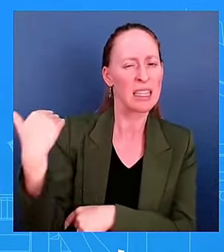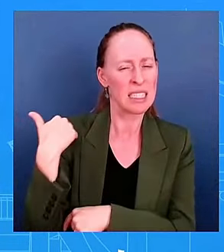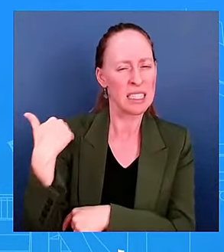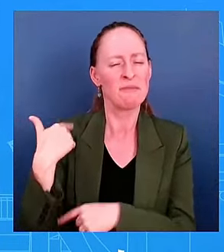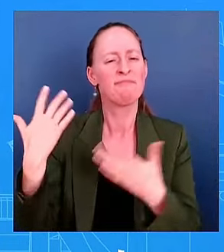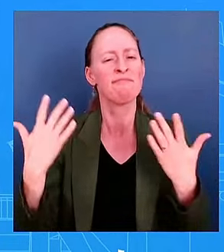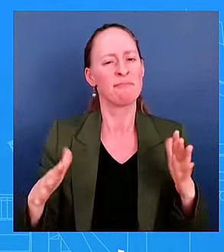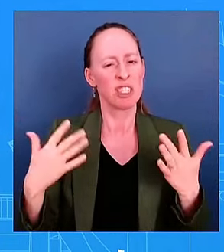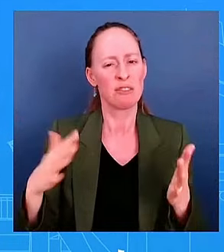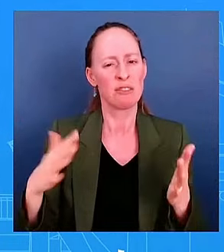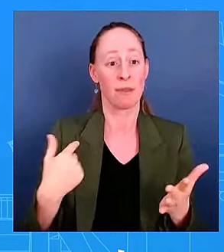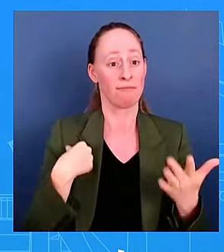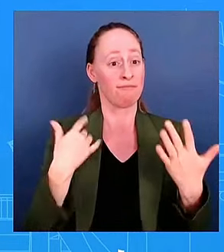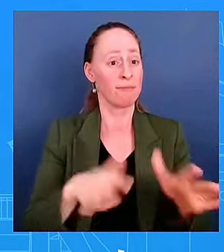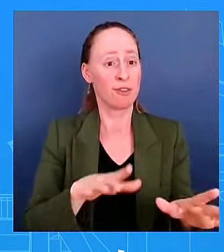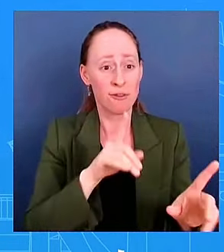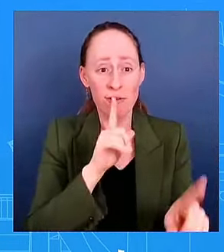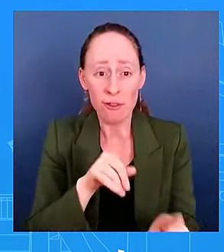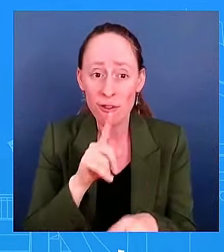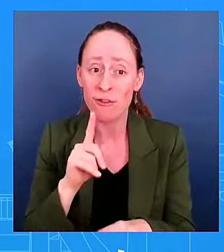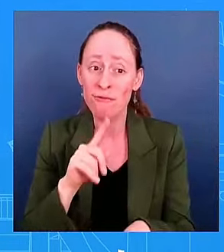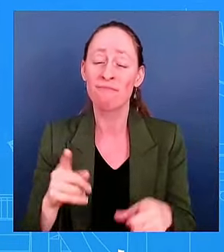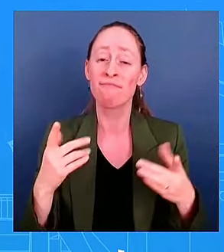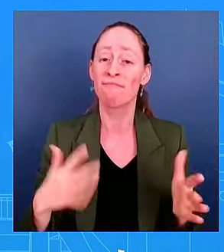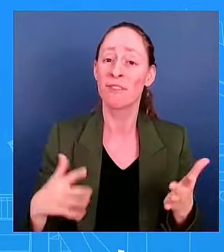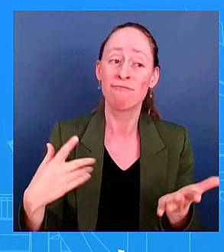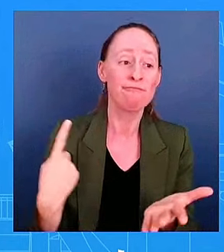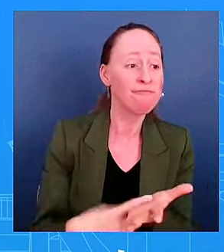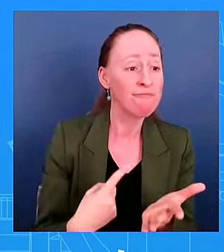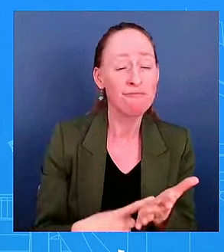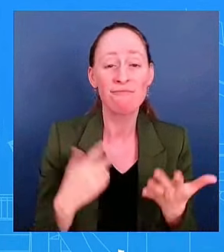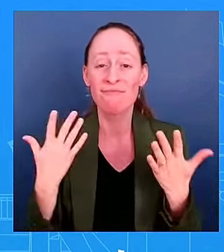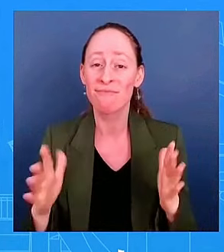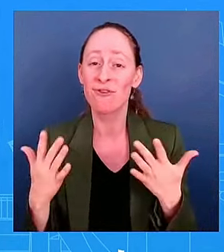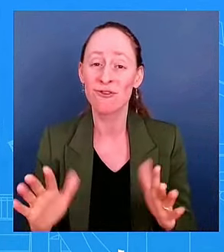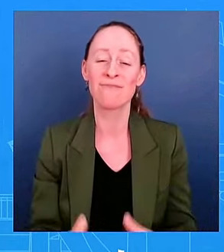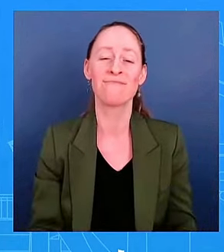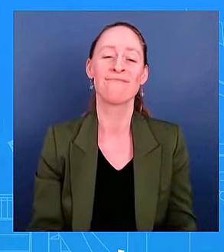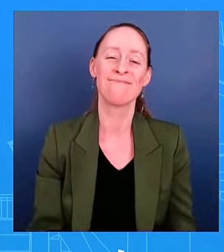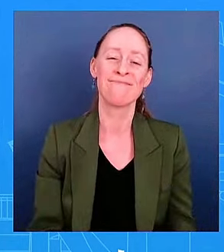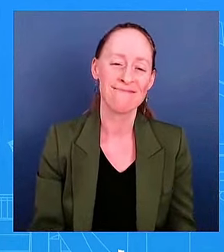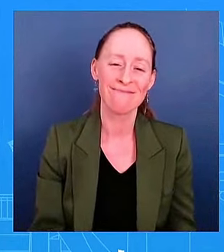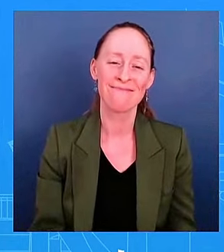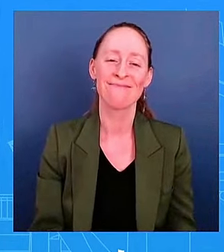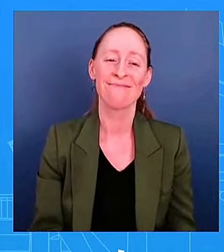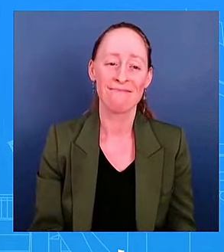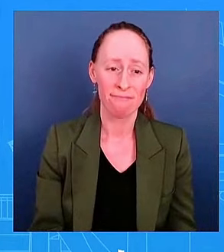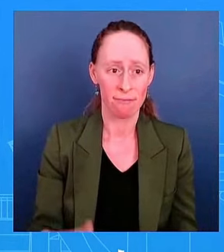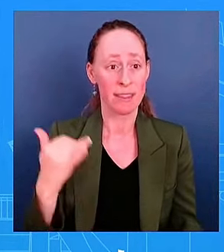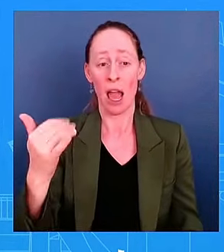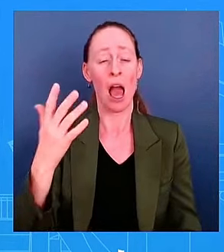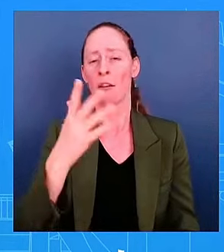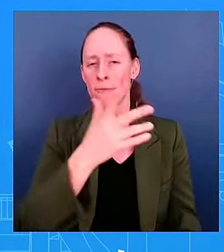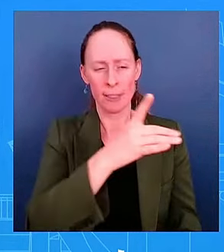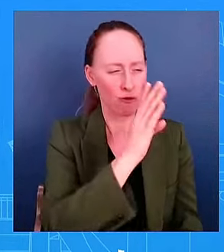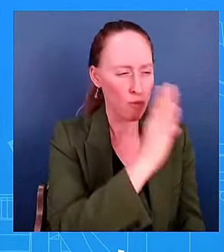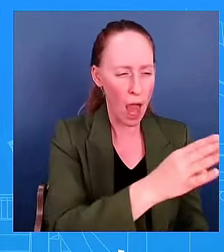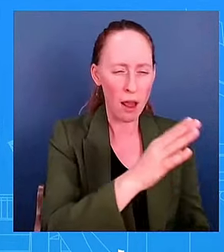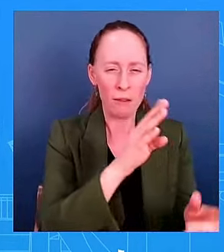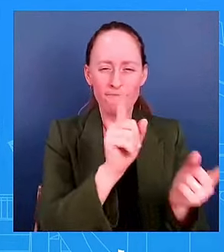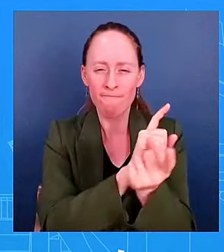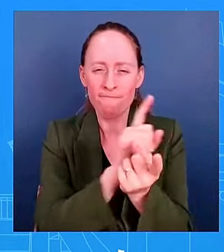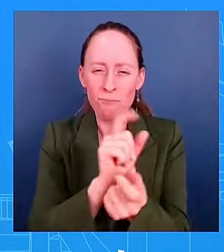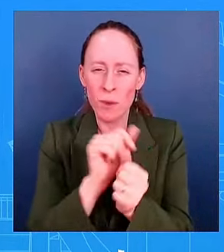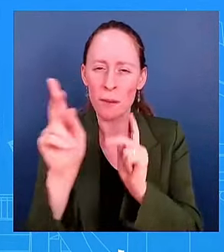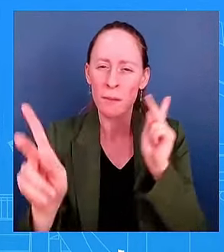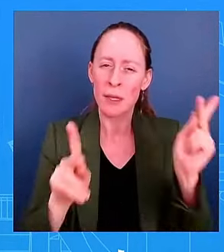and directly to supporters, directly to the American people. And what we want to do is